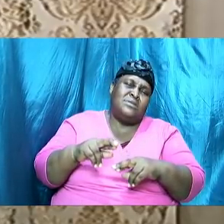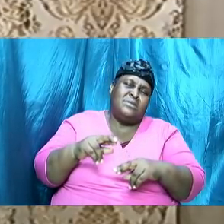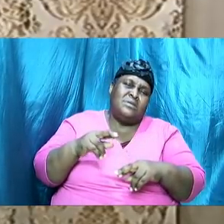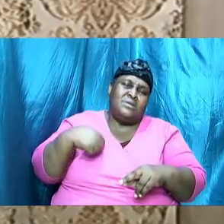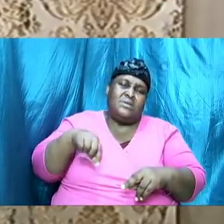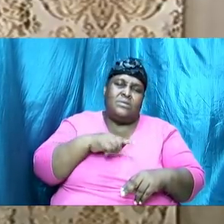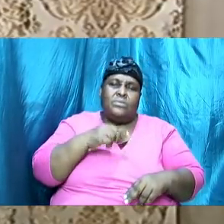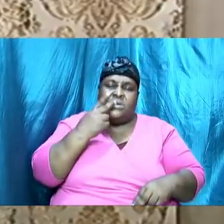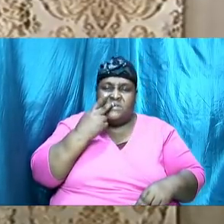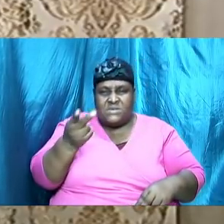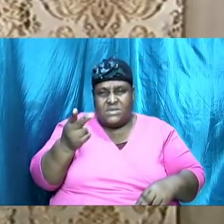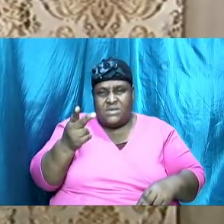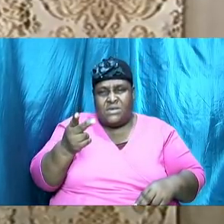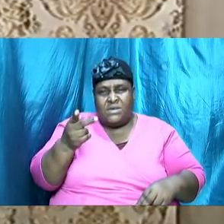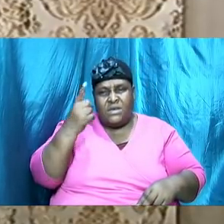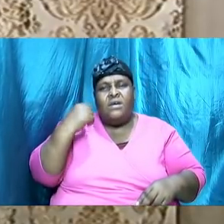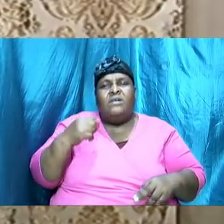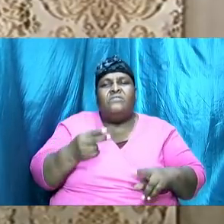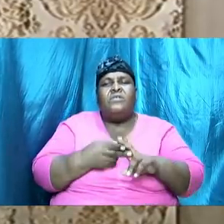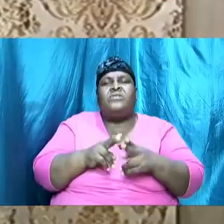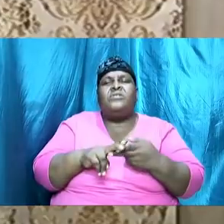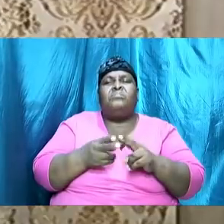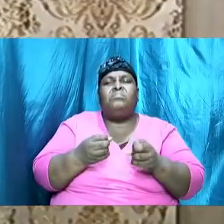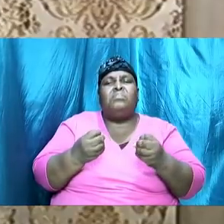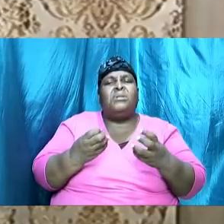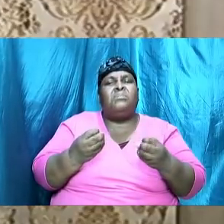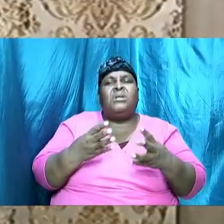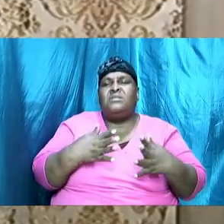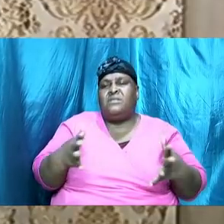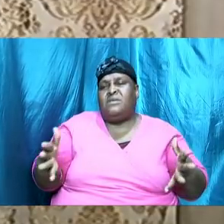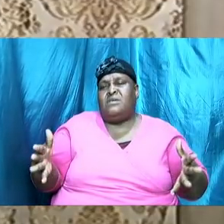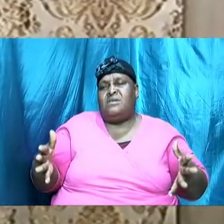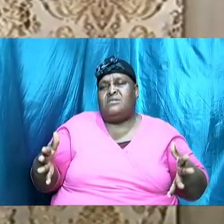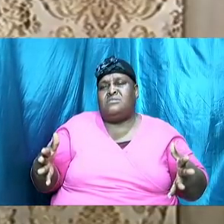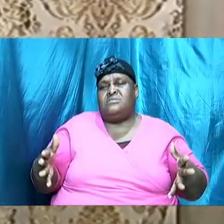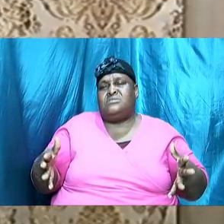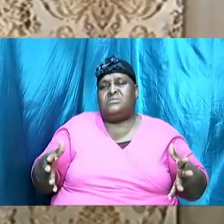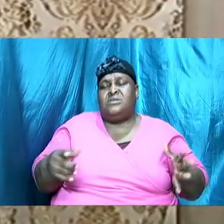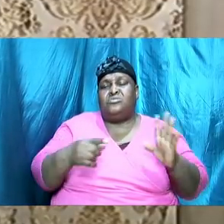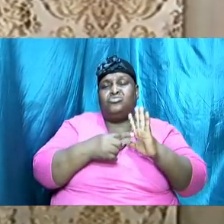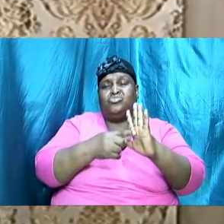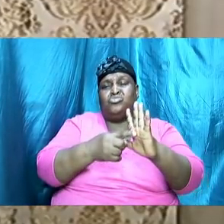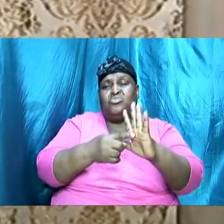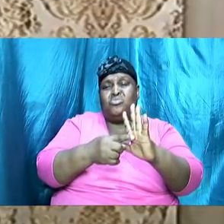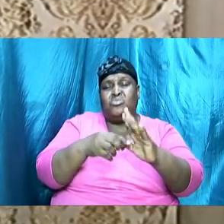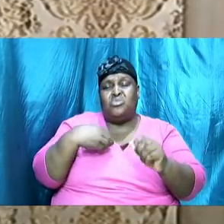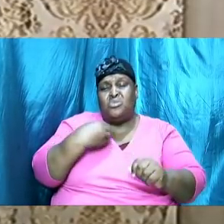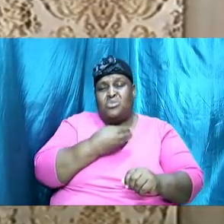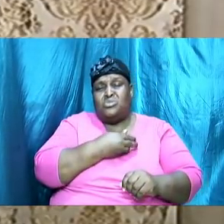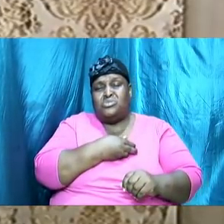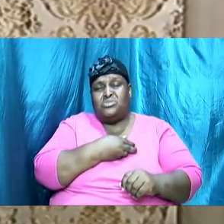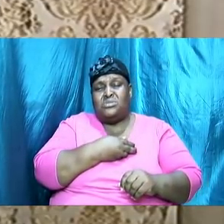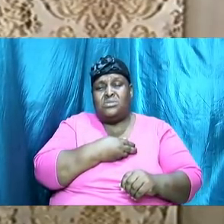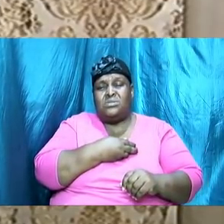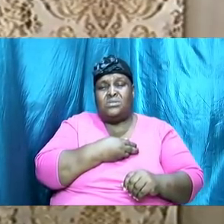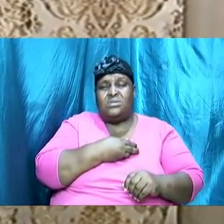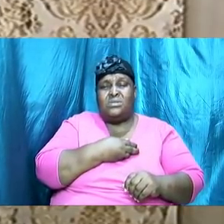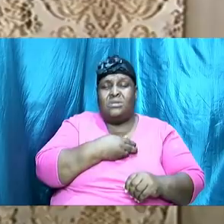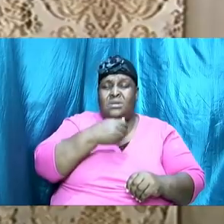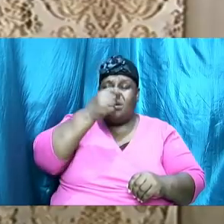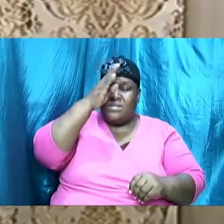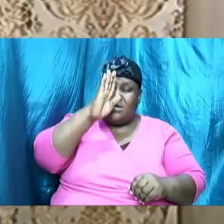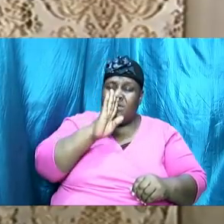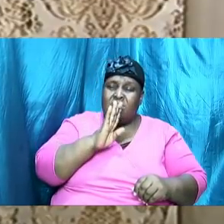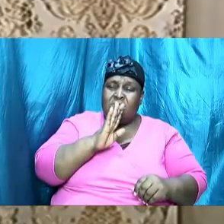from a number of things that we are going to be looking at that shows us that indeed He fosters, He